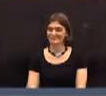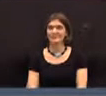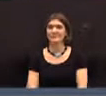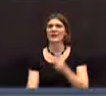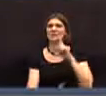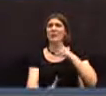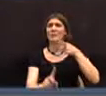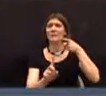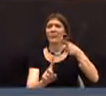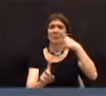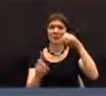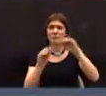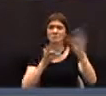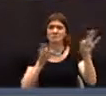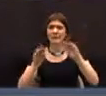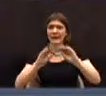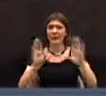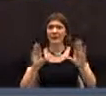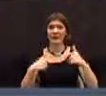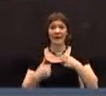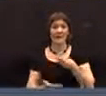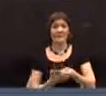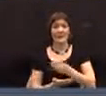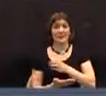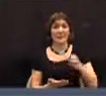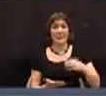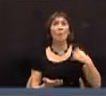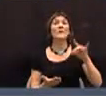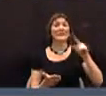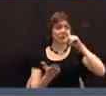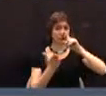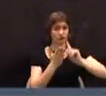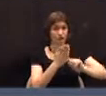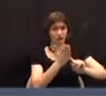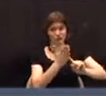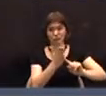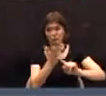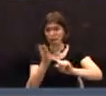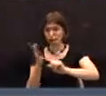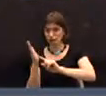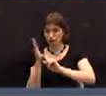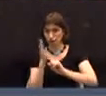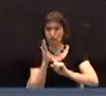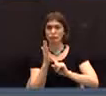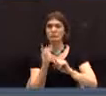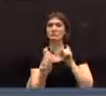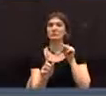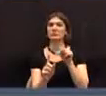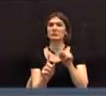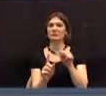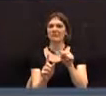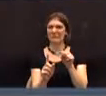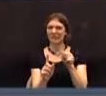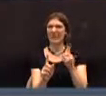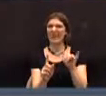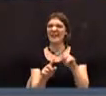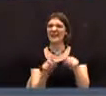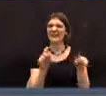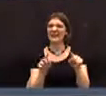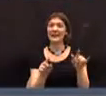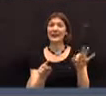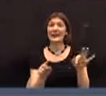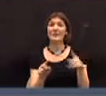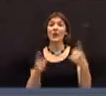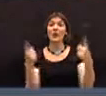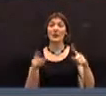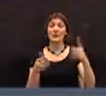just a point of explanation. We have looked into this question, uh, as your finance committee, and if you had a level